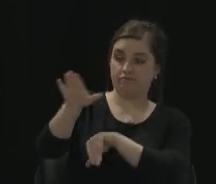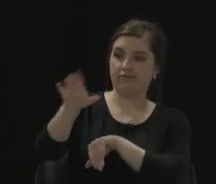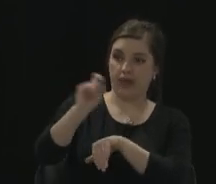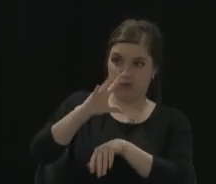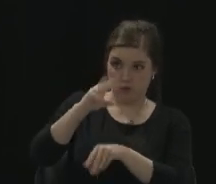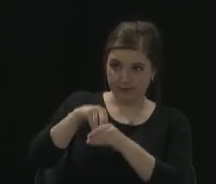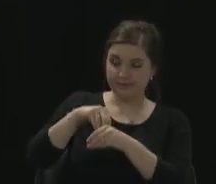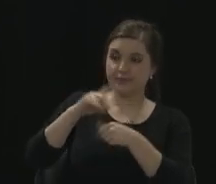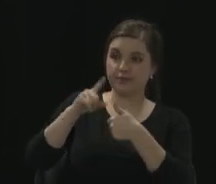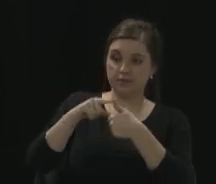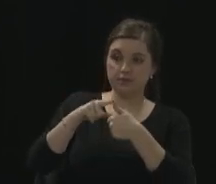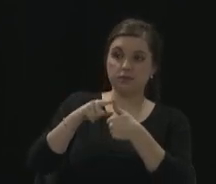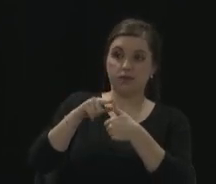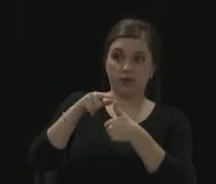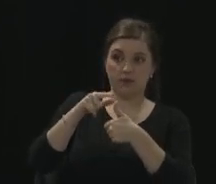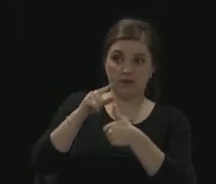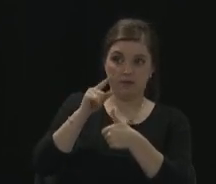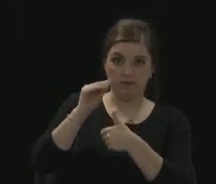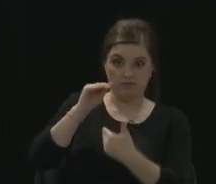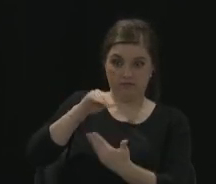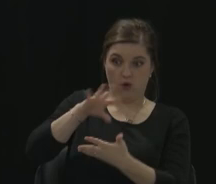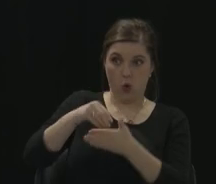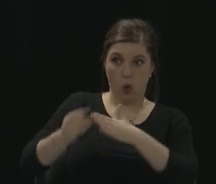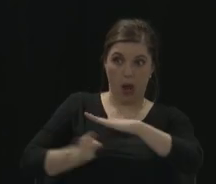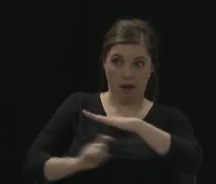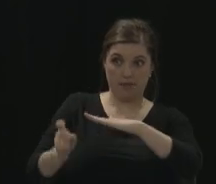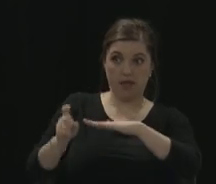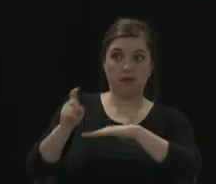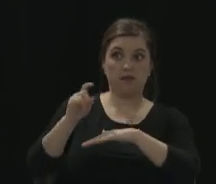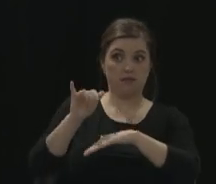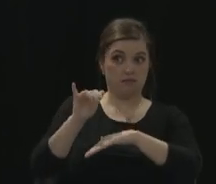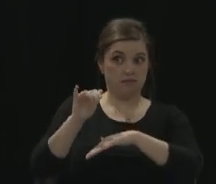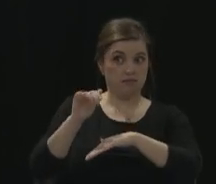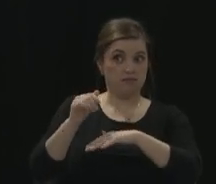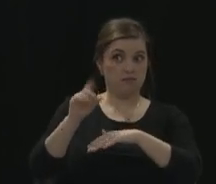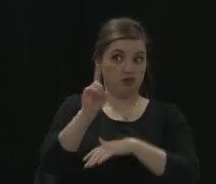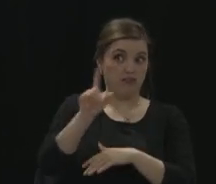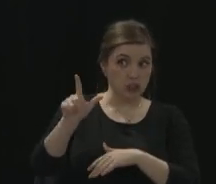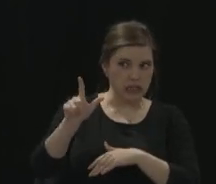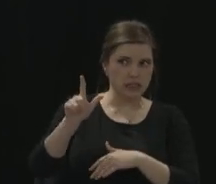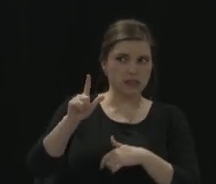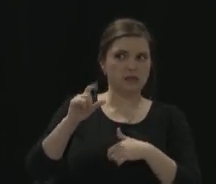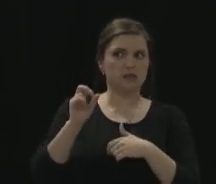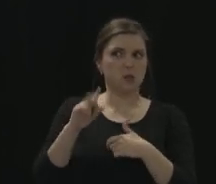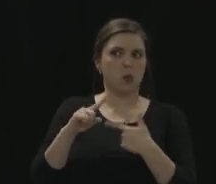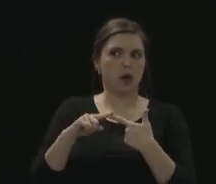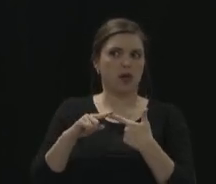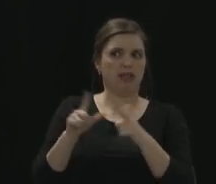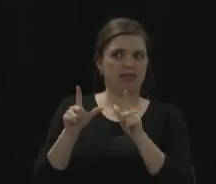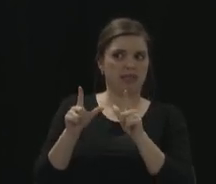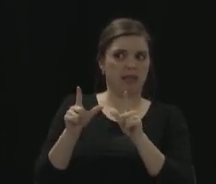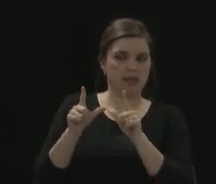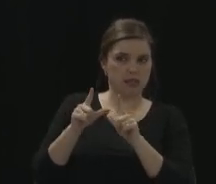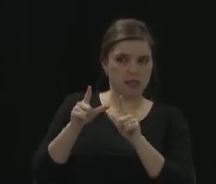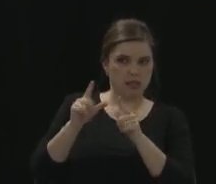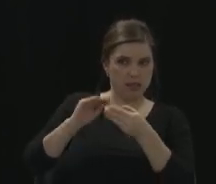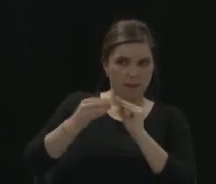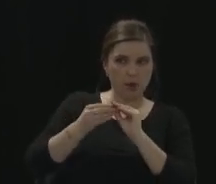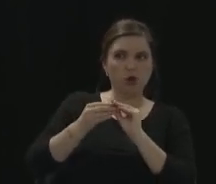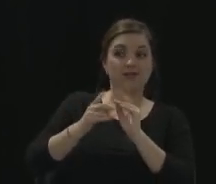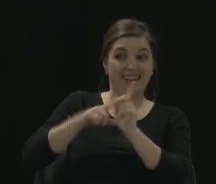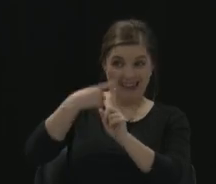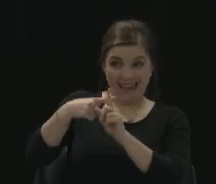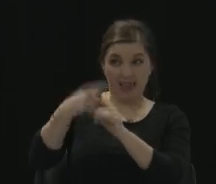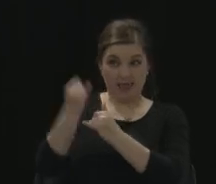my license number, as long as I also included my social security, last four of the